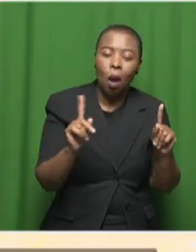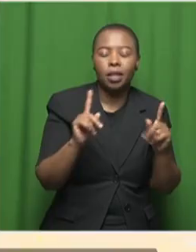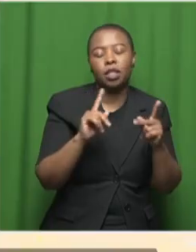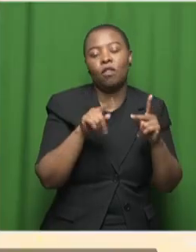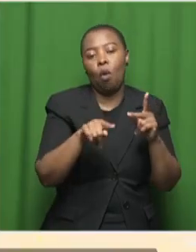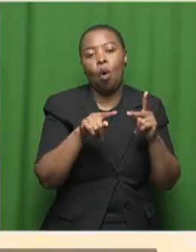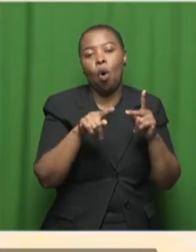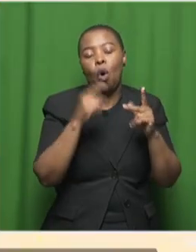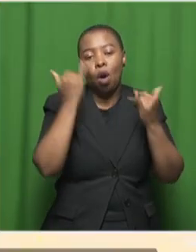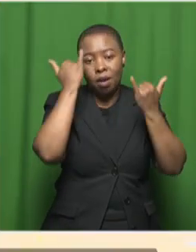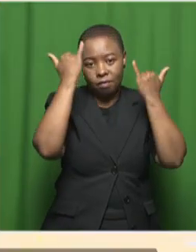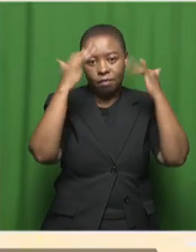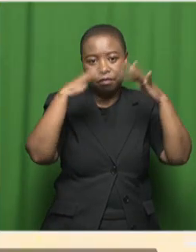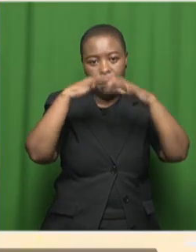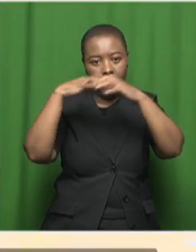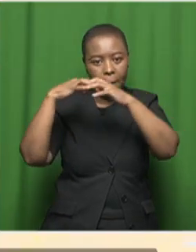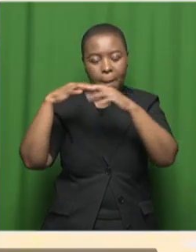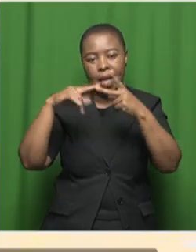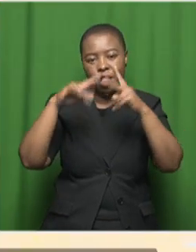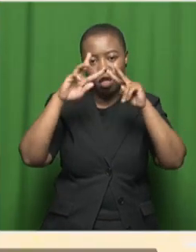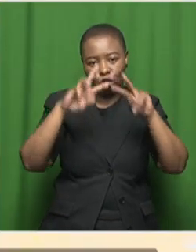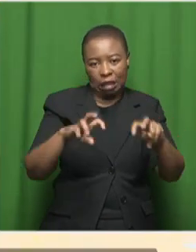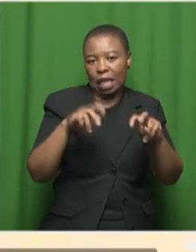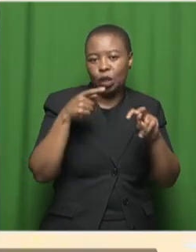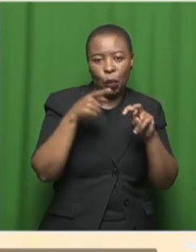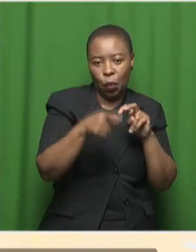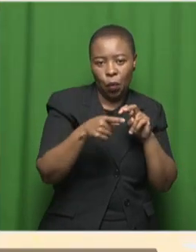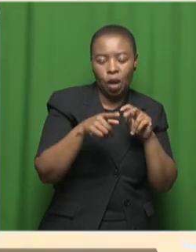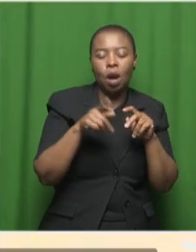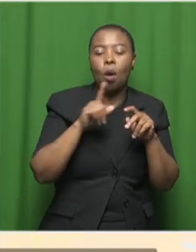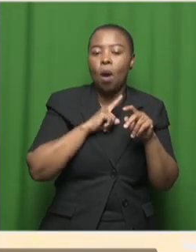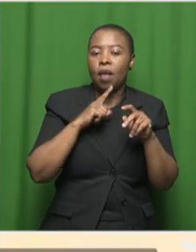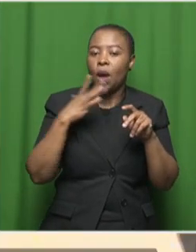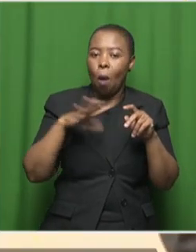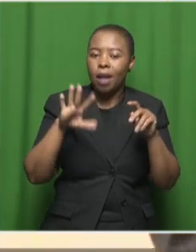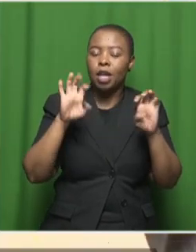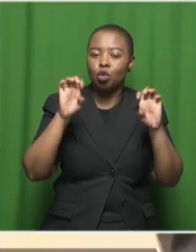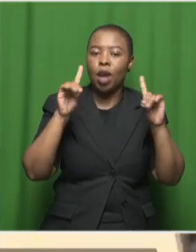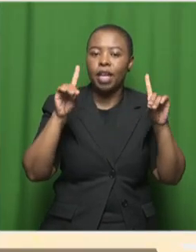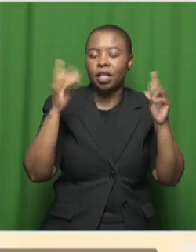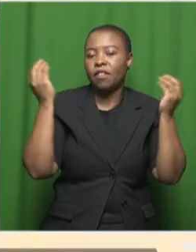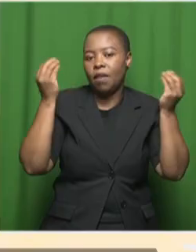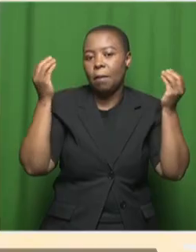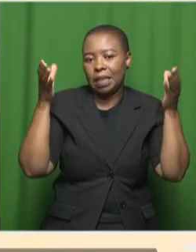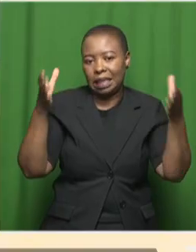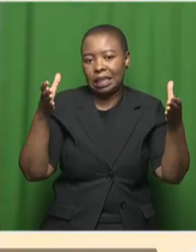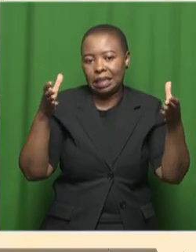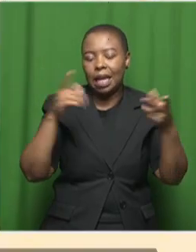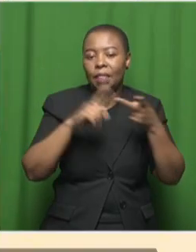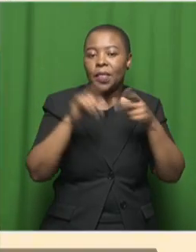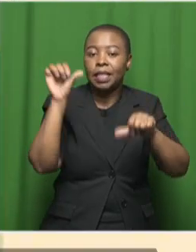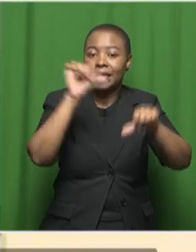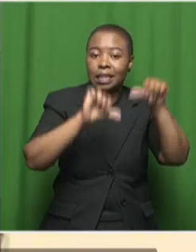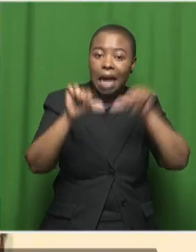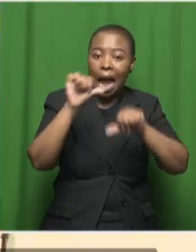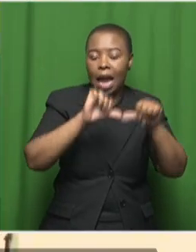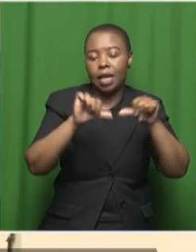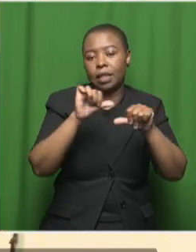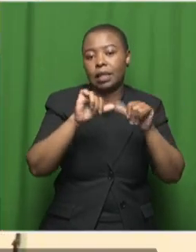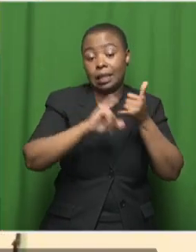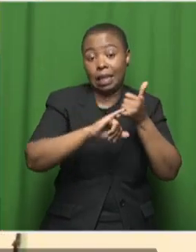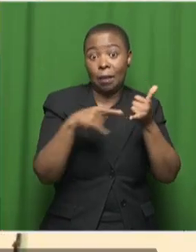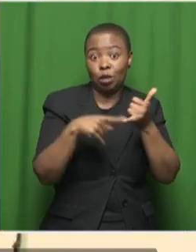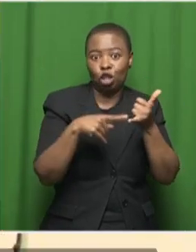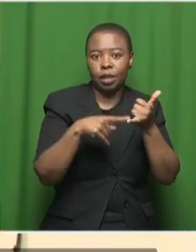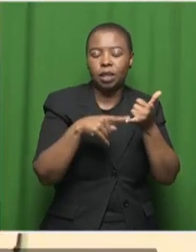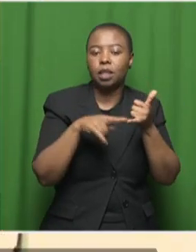research and this is the situation right here you know making education fashionable making science subject one of those love subject and